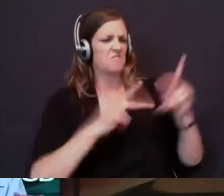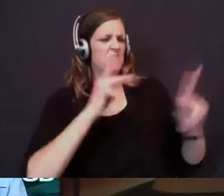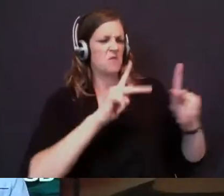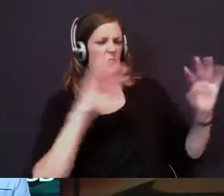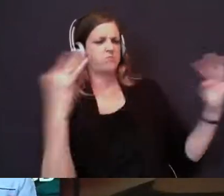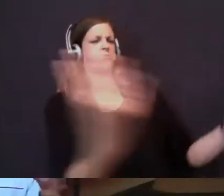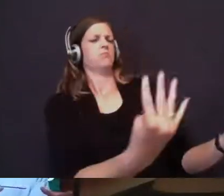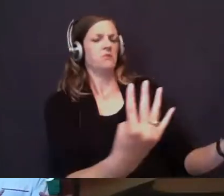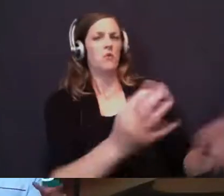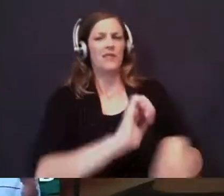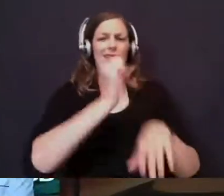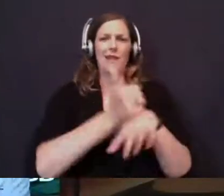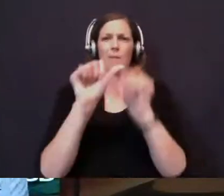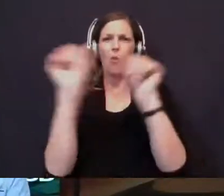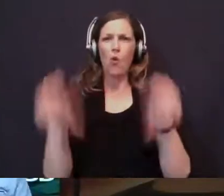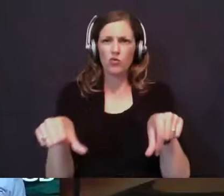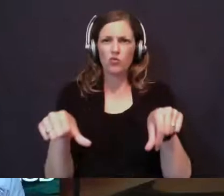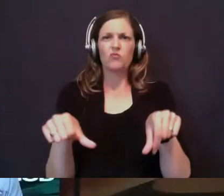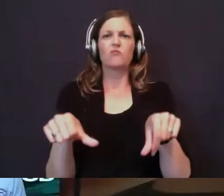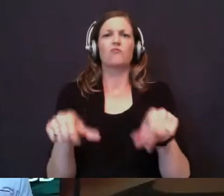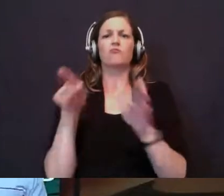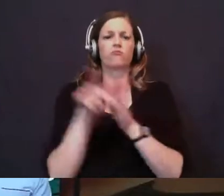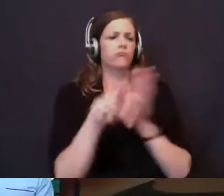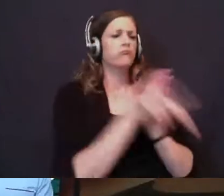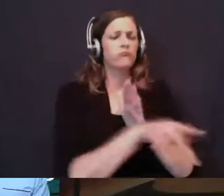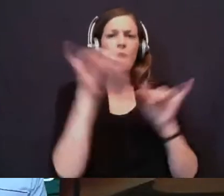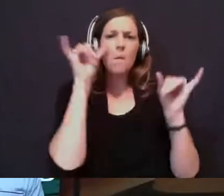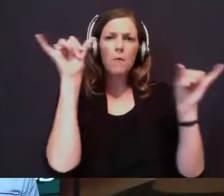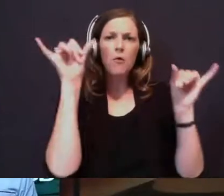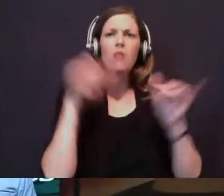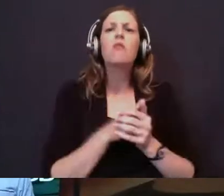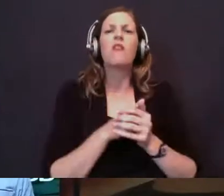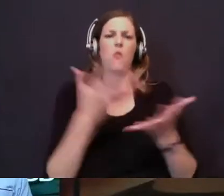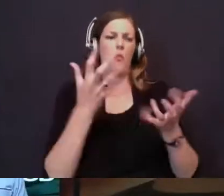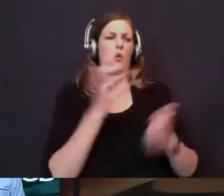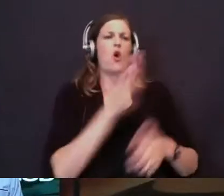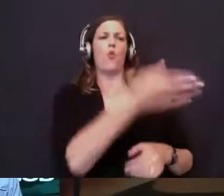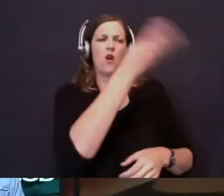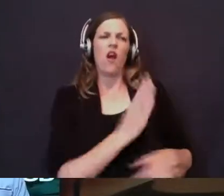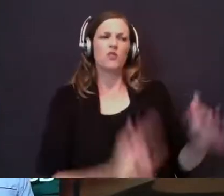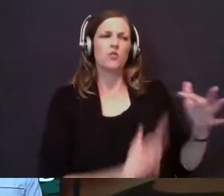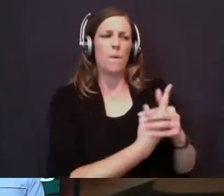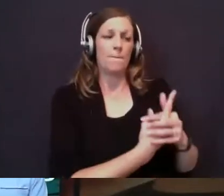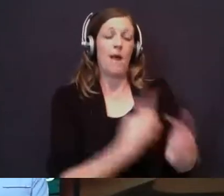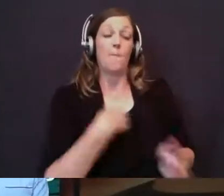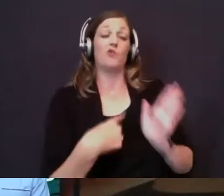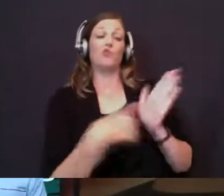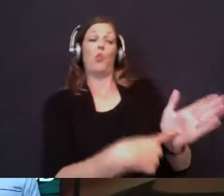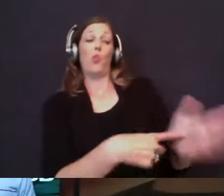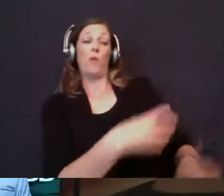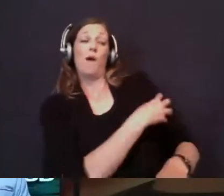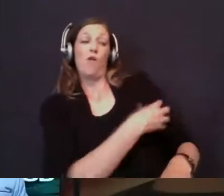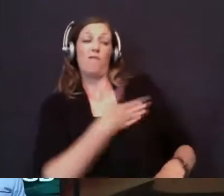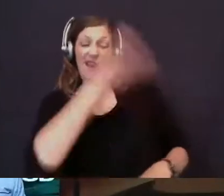two altars. We're going to sacrifice a bull on either one of them, and we just want your god to show up. Because I'm going to show you the power of my god. My